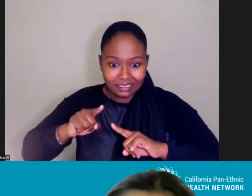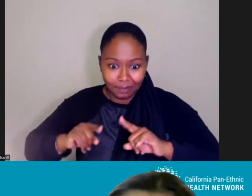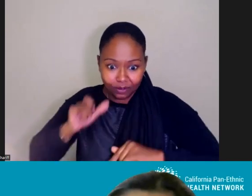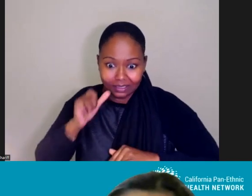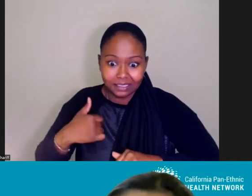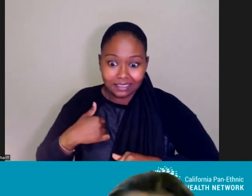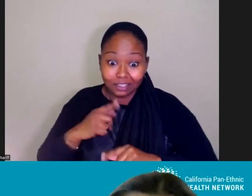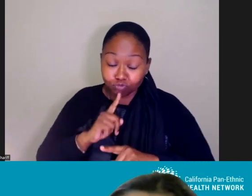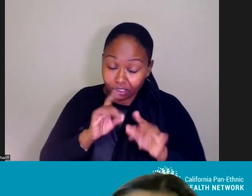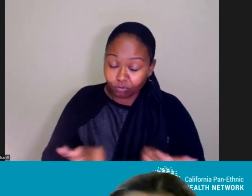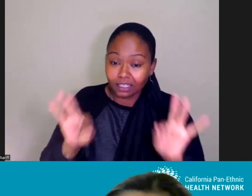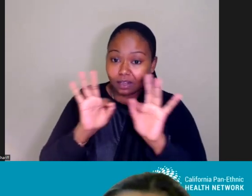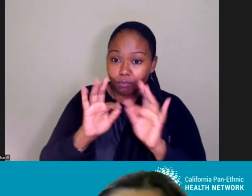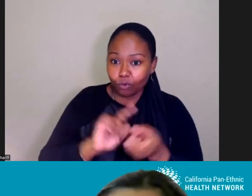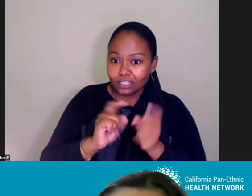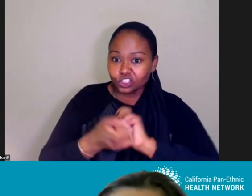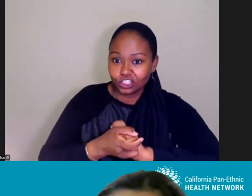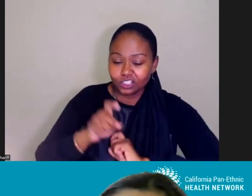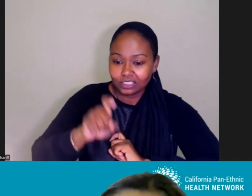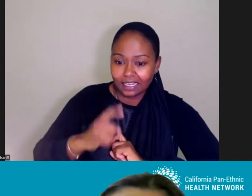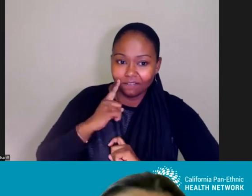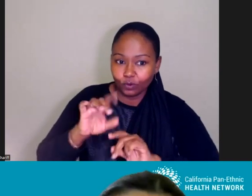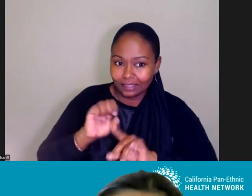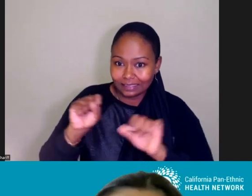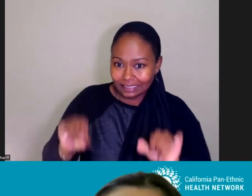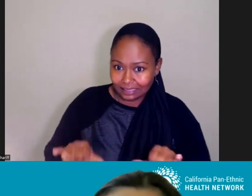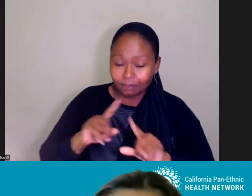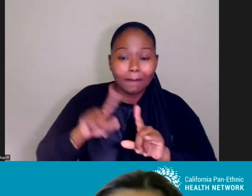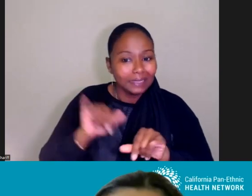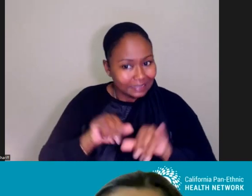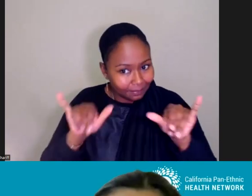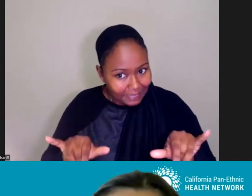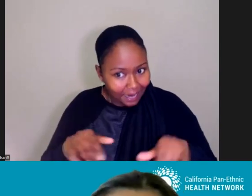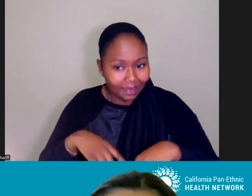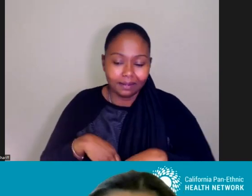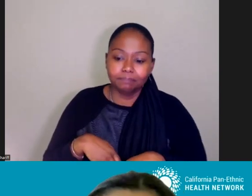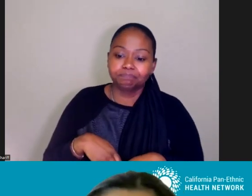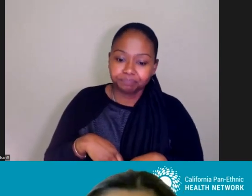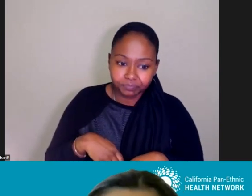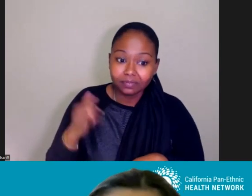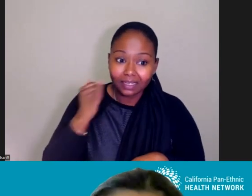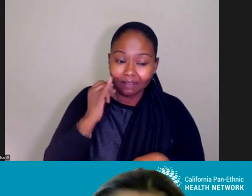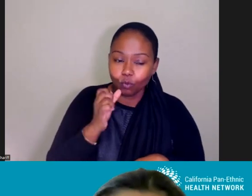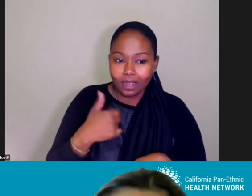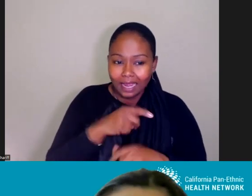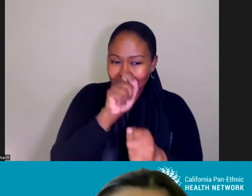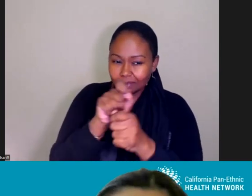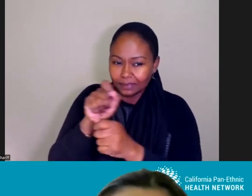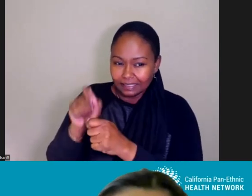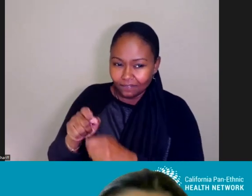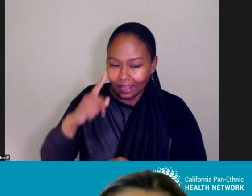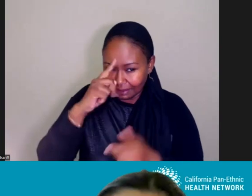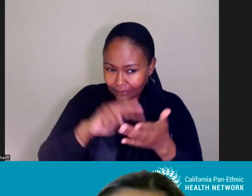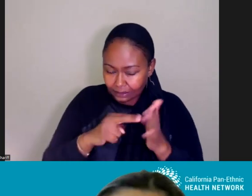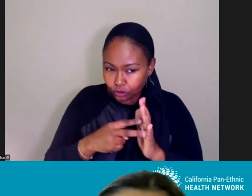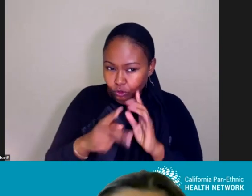important changes needed to the system. But at the same time, I think if we are not specific and intentional about